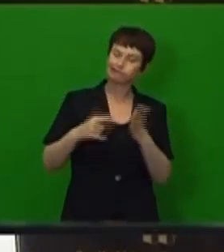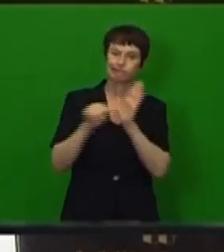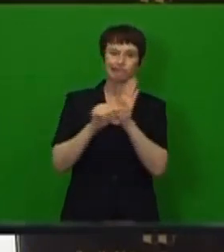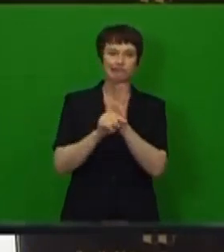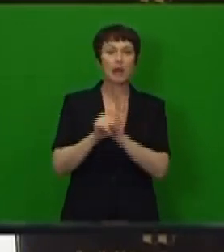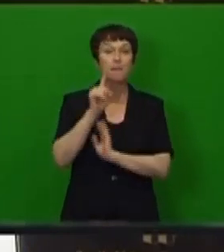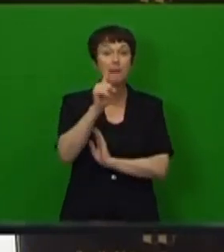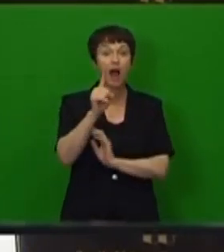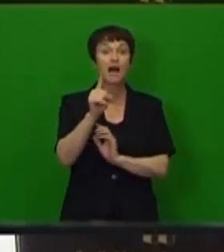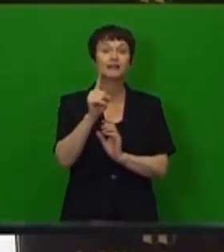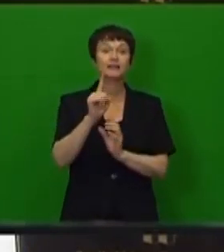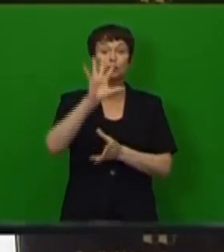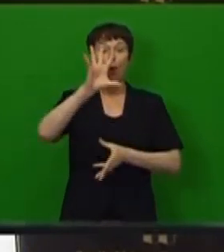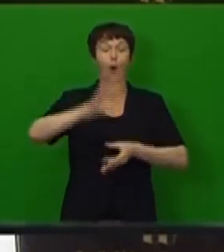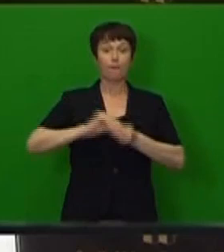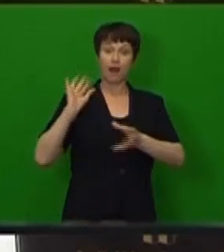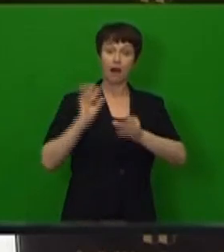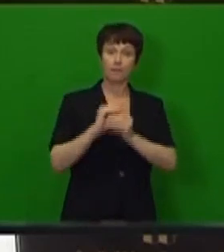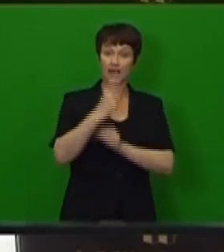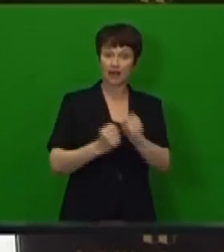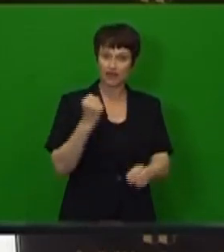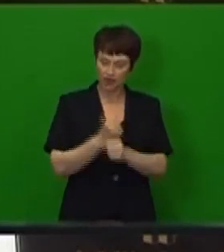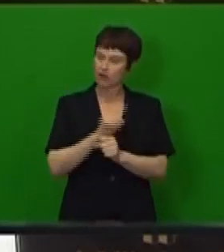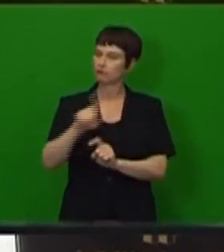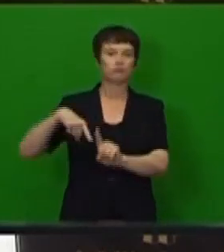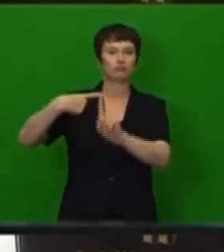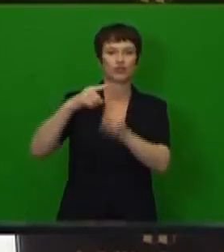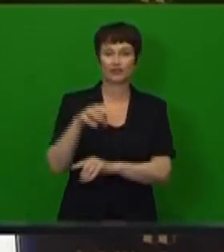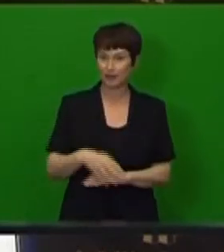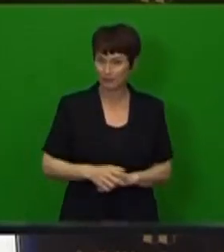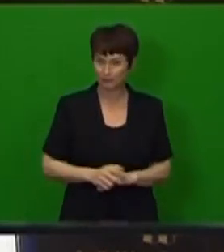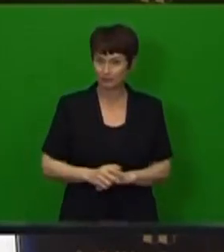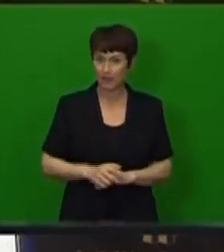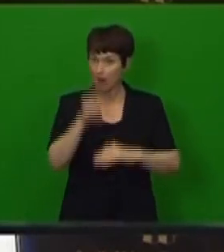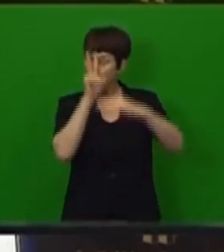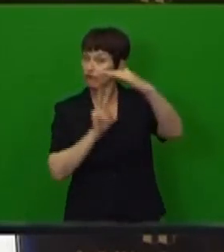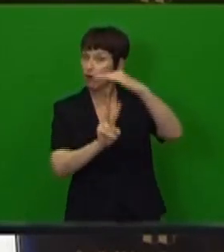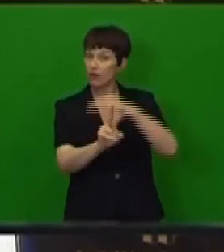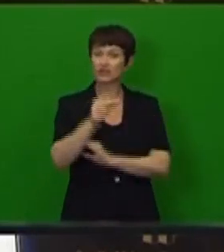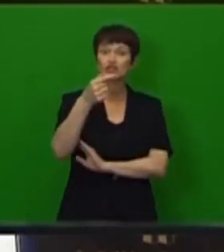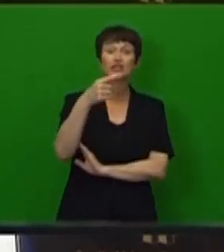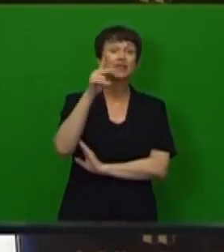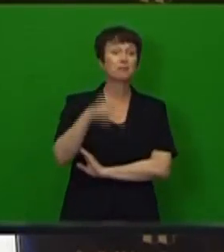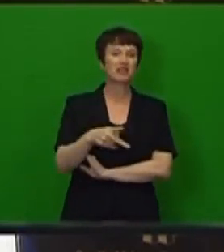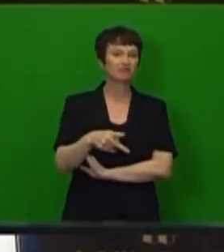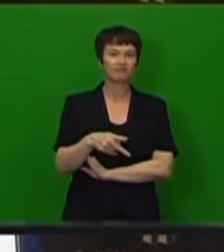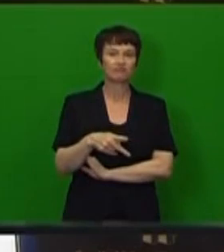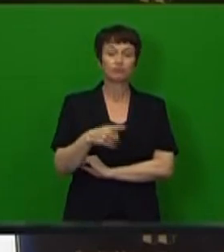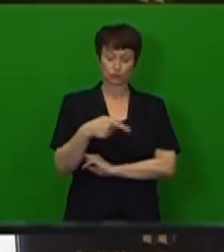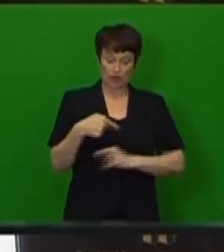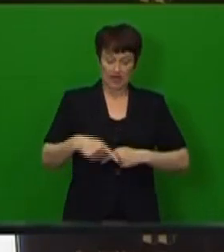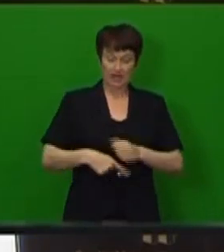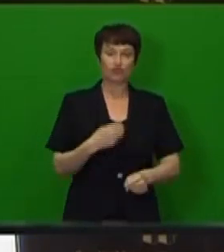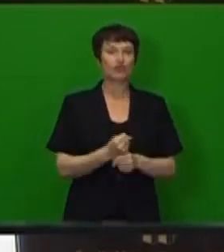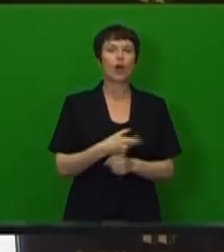The forecast of GDP growth for 2019 remains unchanged at 0.6%. The